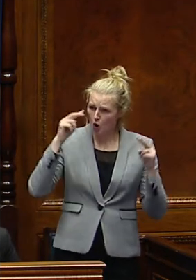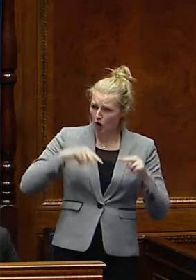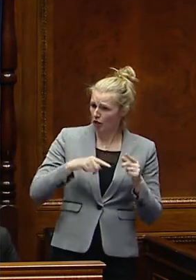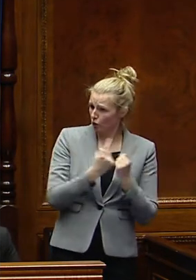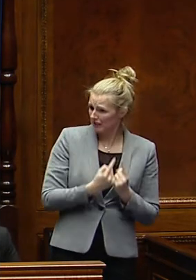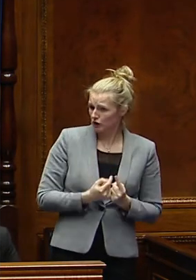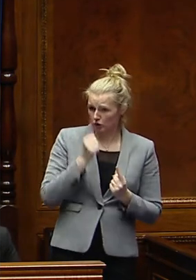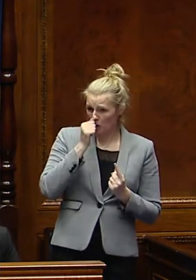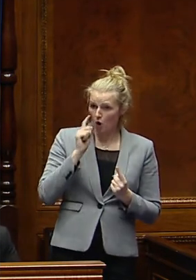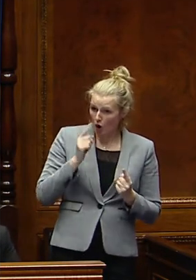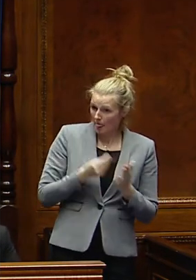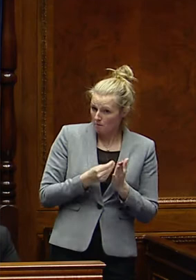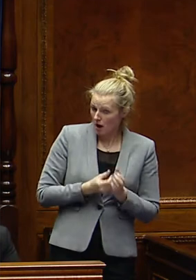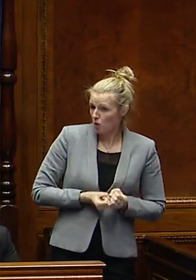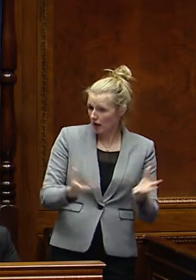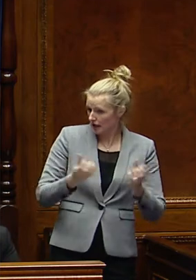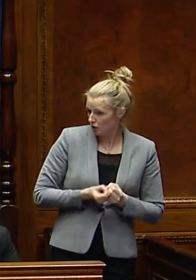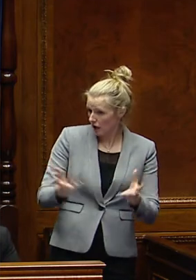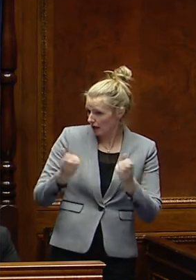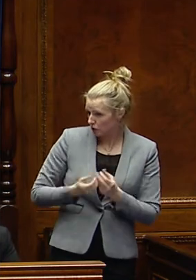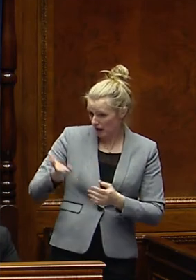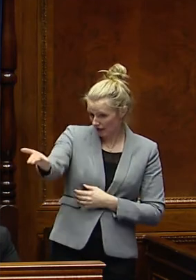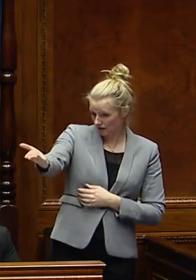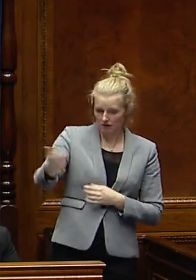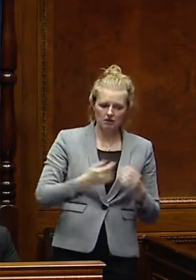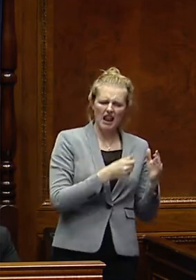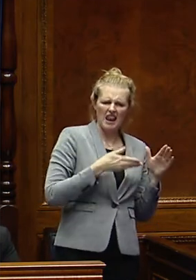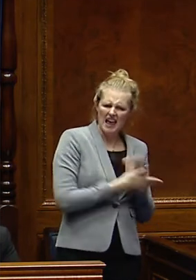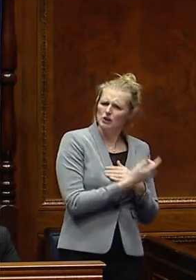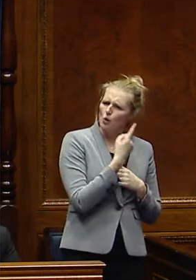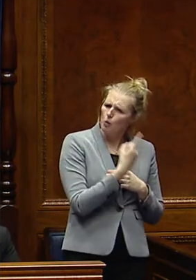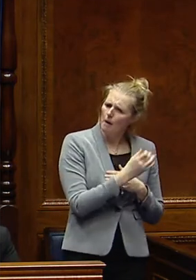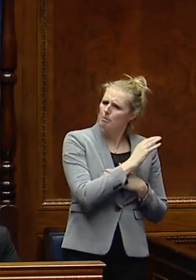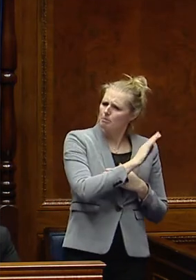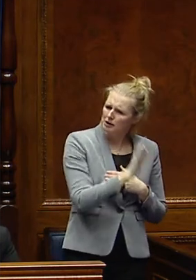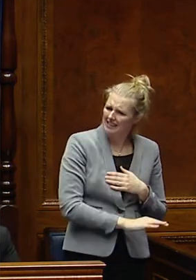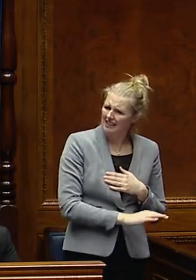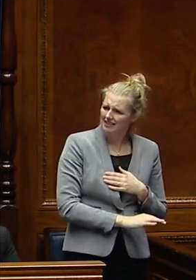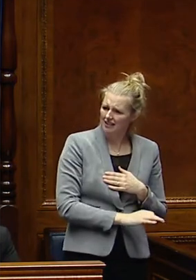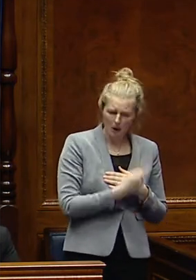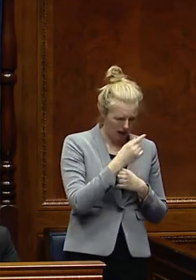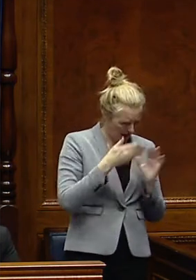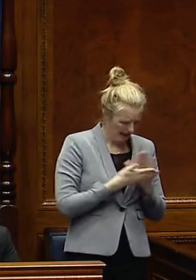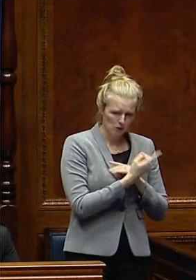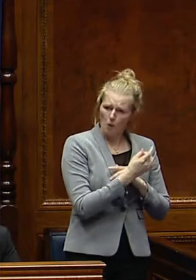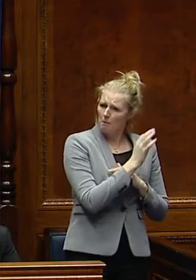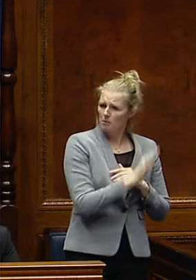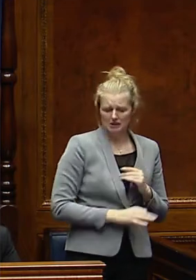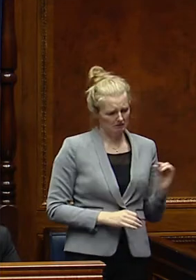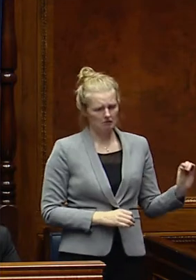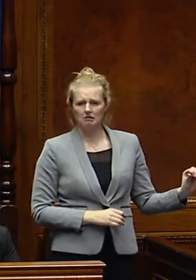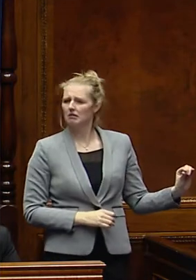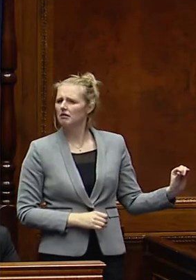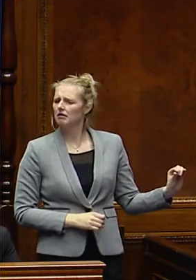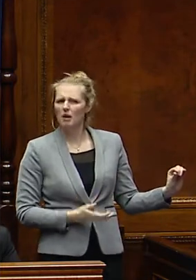when you look at the money, this is less than 1% of a £5.1 billion budget. It is an issue of